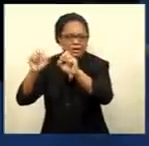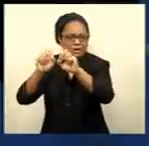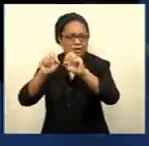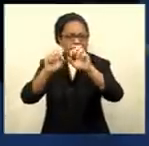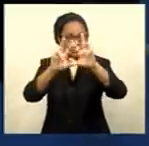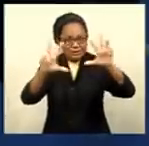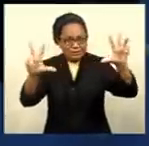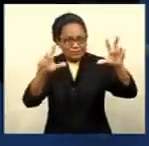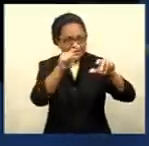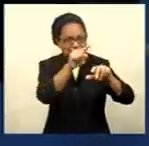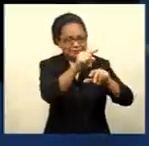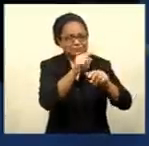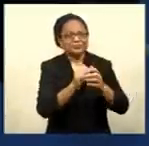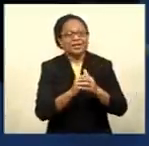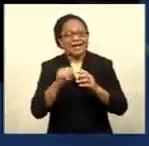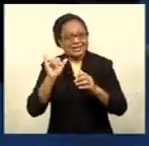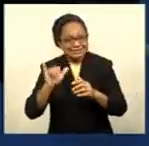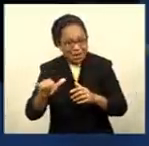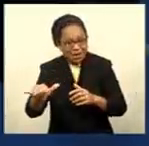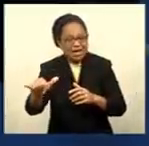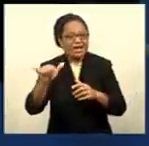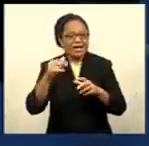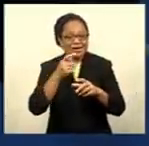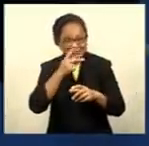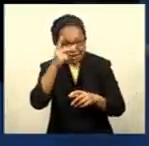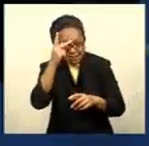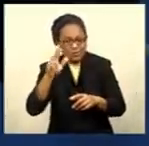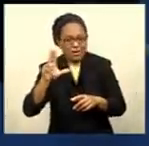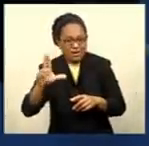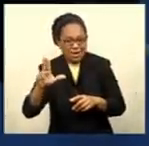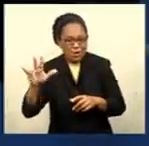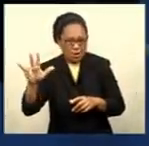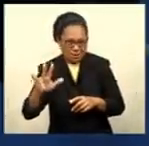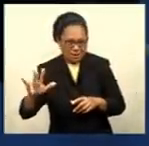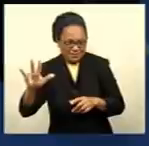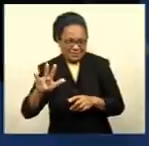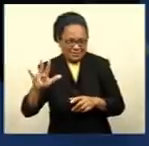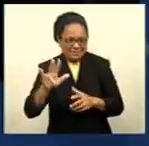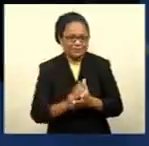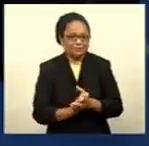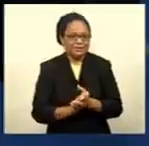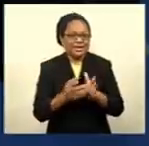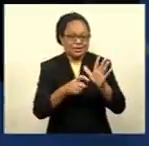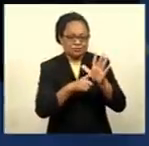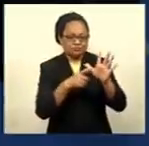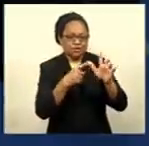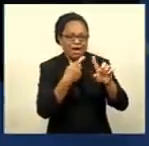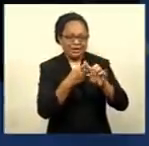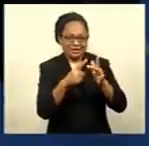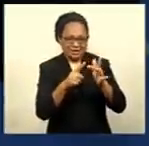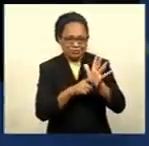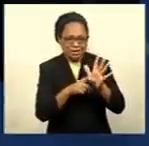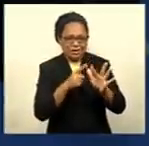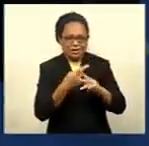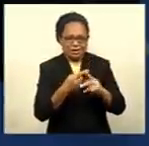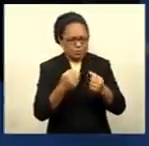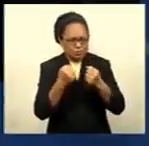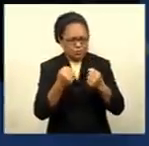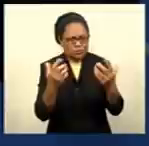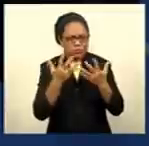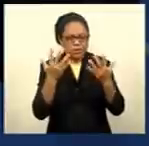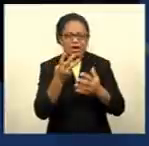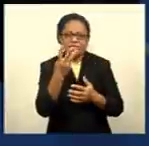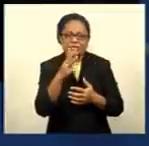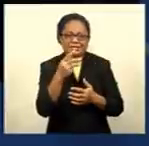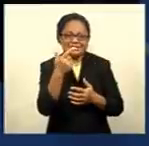Punualewu, Yasawa, Kandawu, Lau and the Lomayvipi groups. And Raki Raki with average speeds of 37